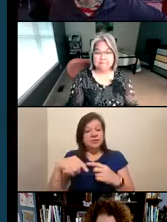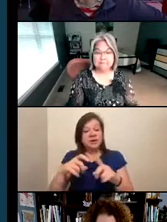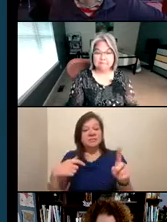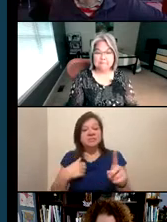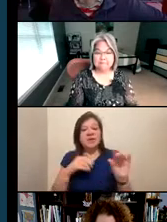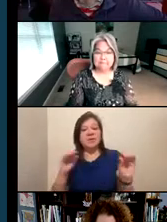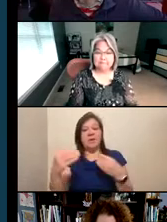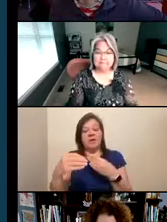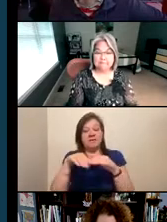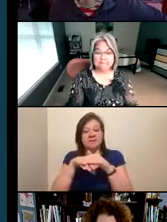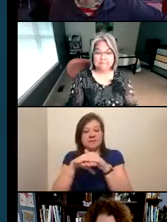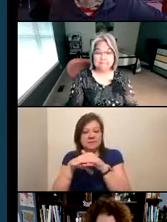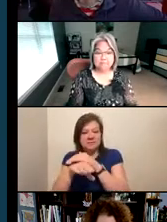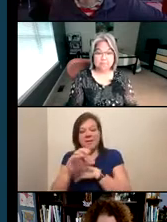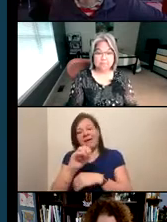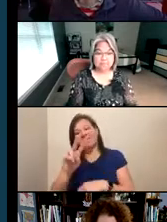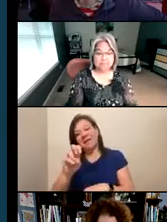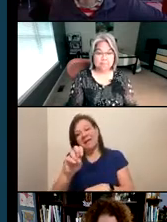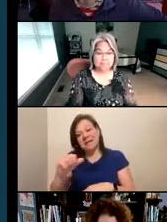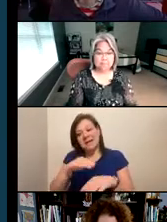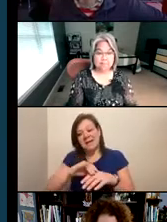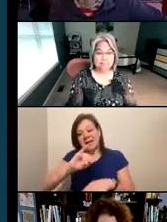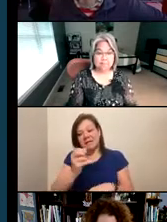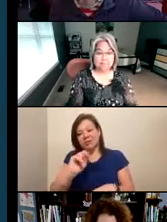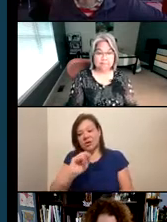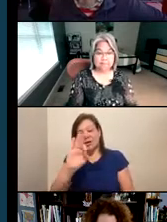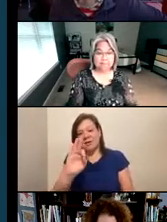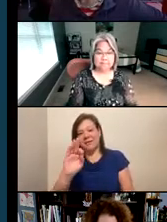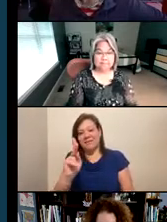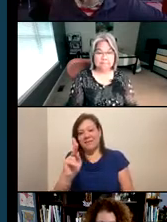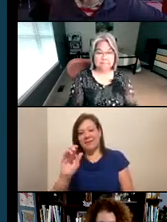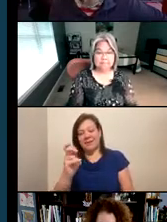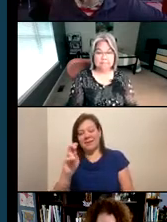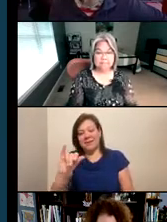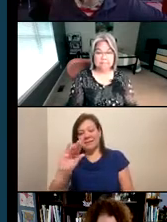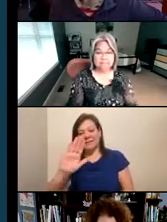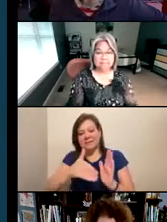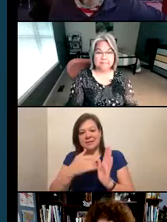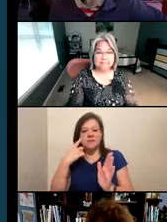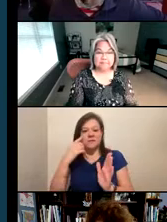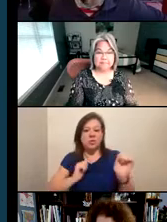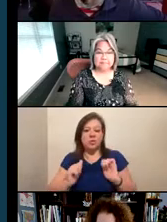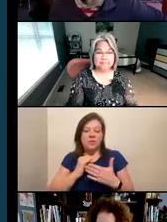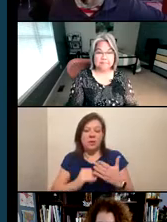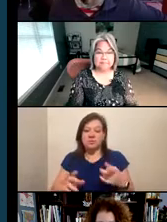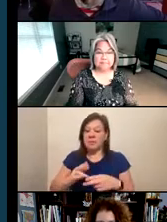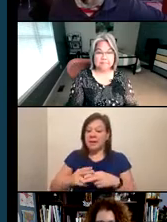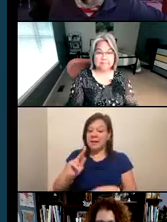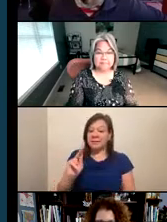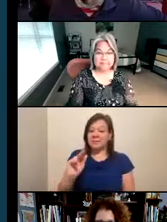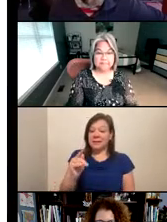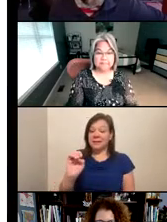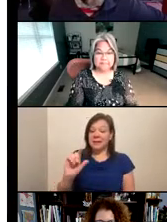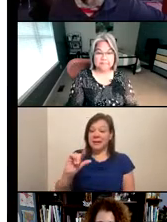of Accessibility and VSA at the John F. Kennedy Center for the Performing Arts. I am Kate Lichter, and I will be your moderator.